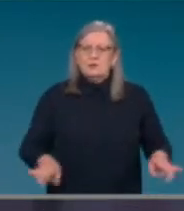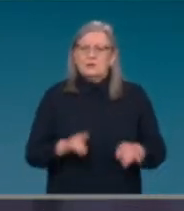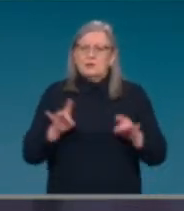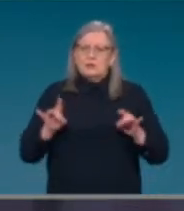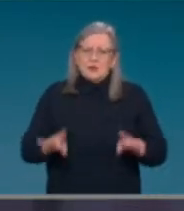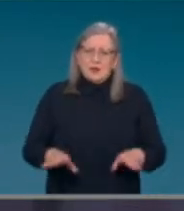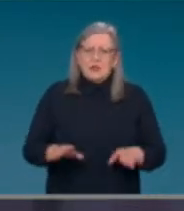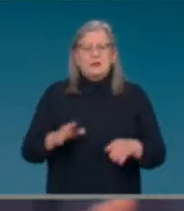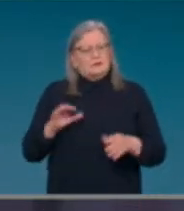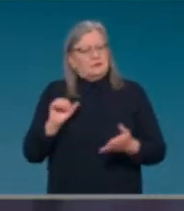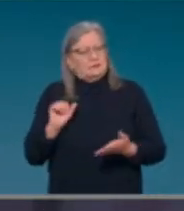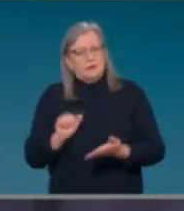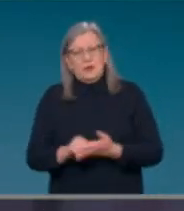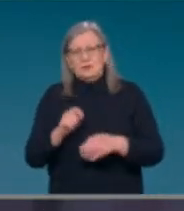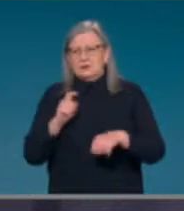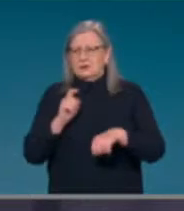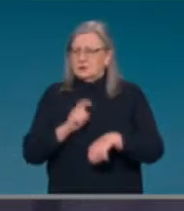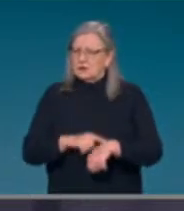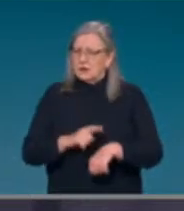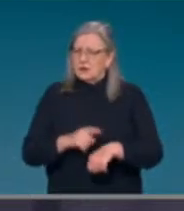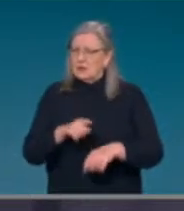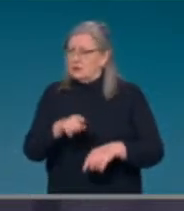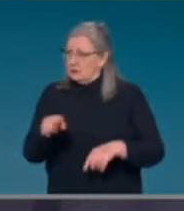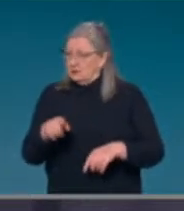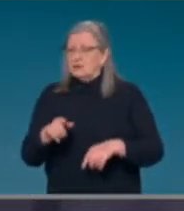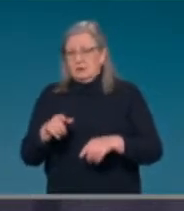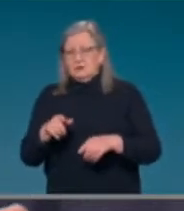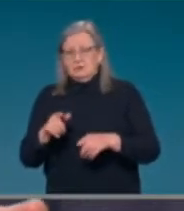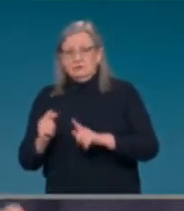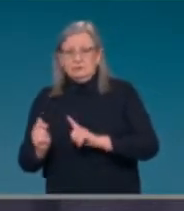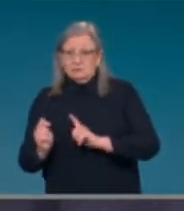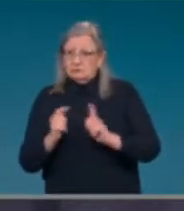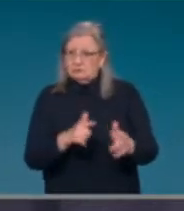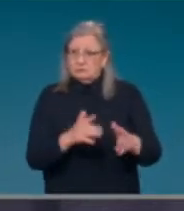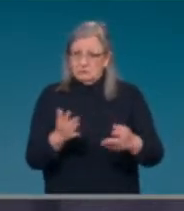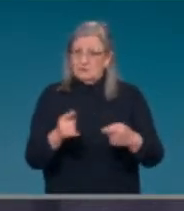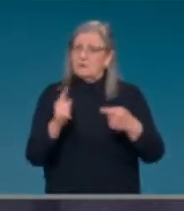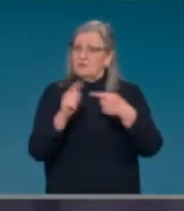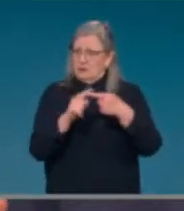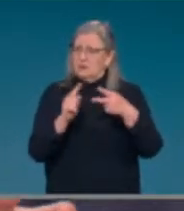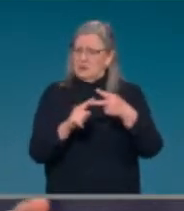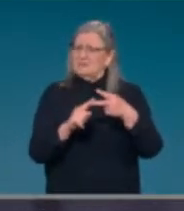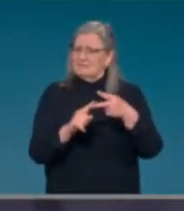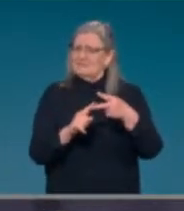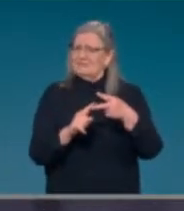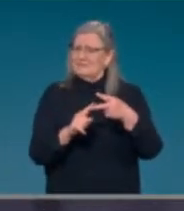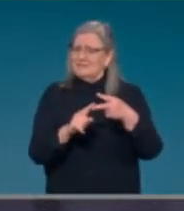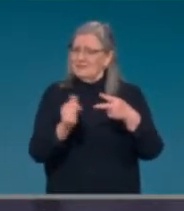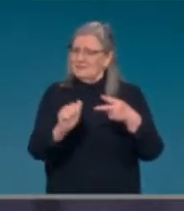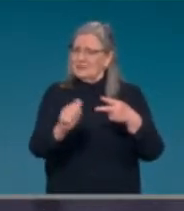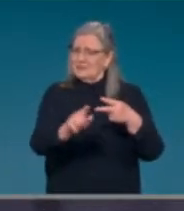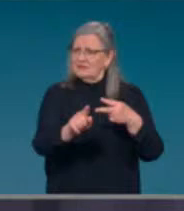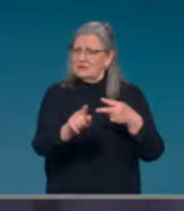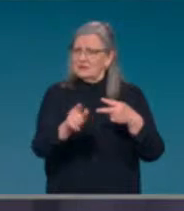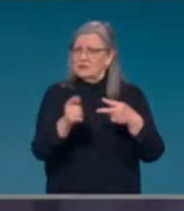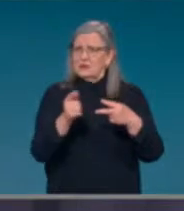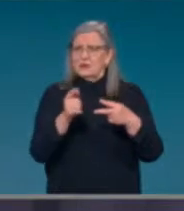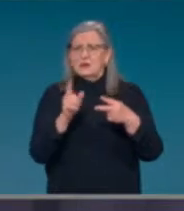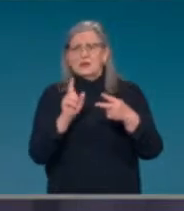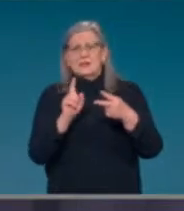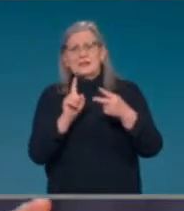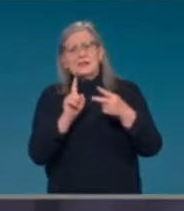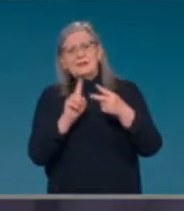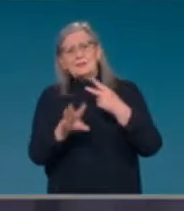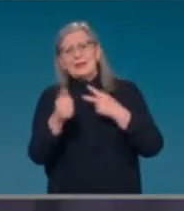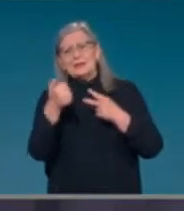come forward to complete their primary course and when they are due, six months plus, to come forward